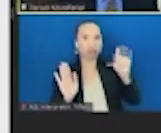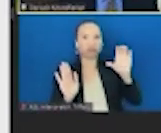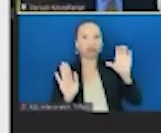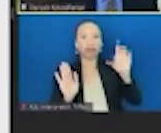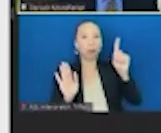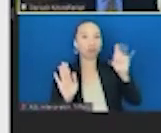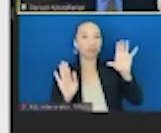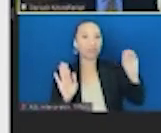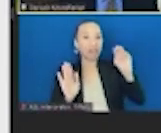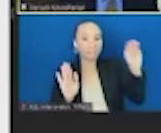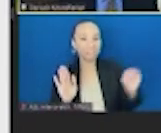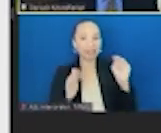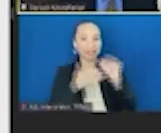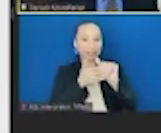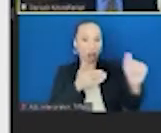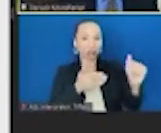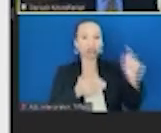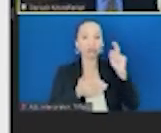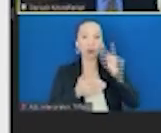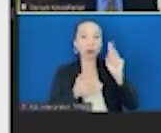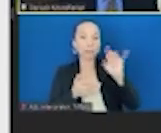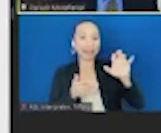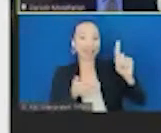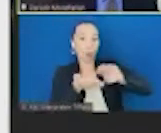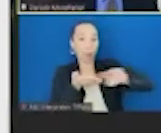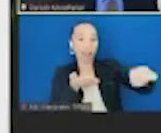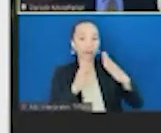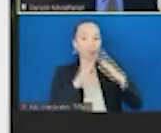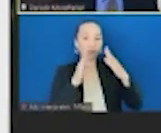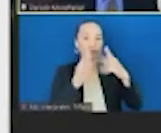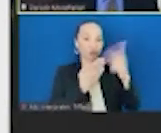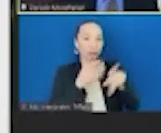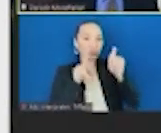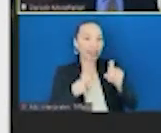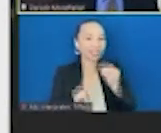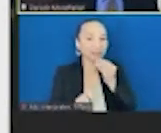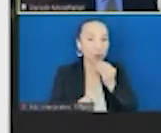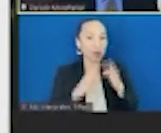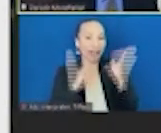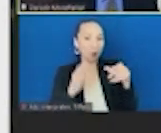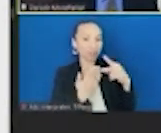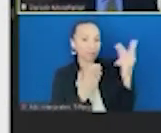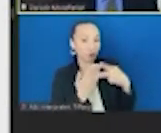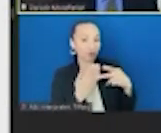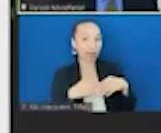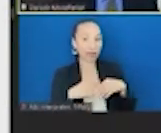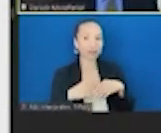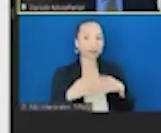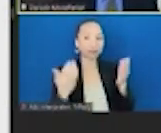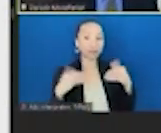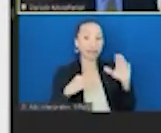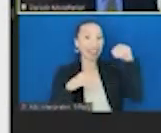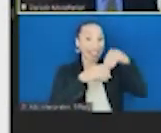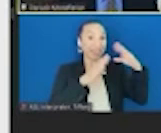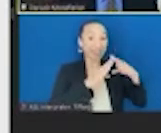Medicaid waiver program to test food and housing programs in health care. And in the House, Chairman McGovern, Chairman of the Rules